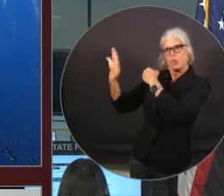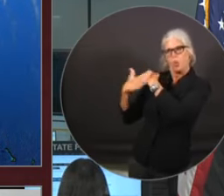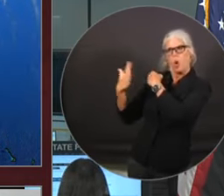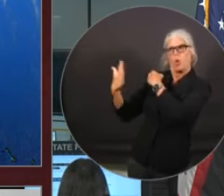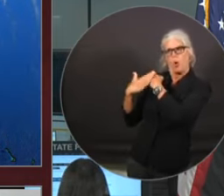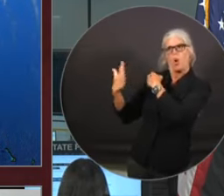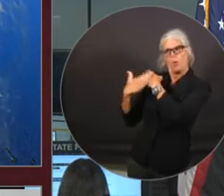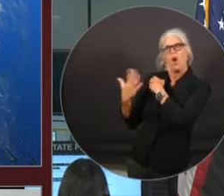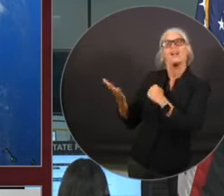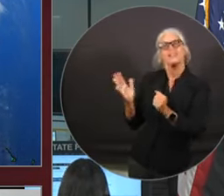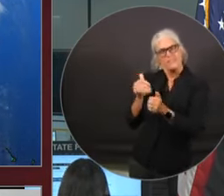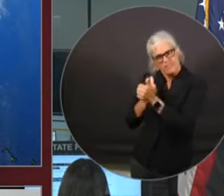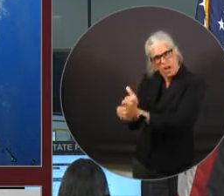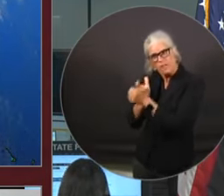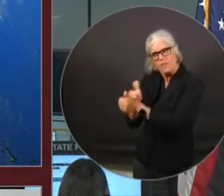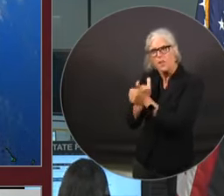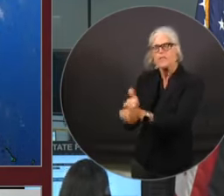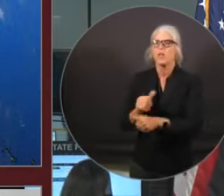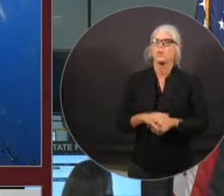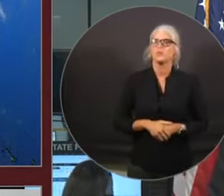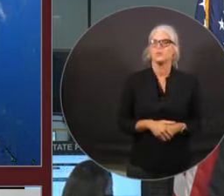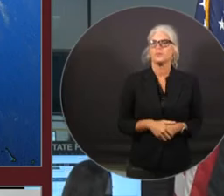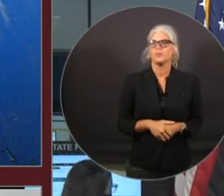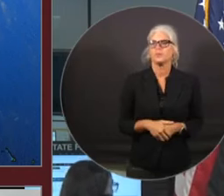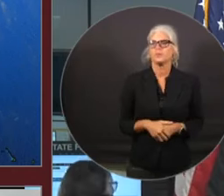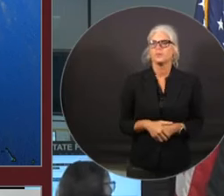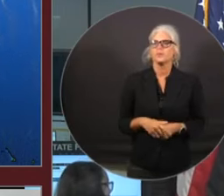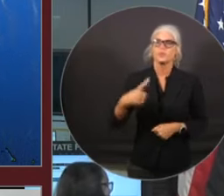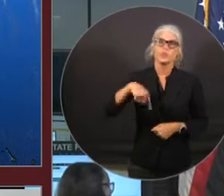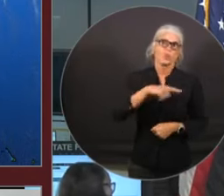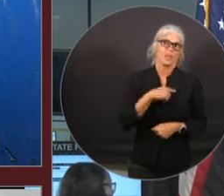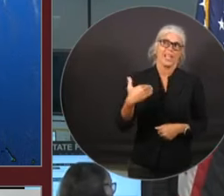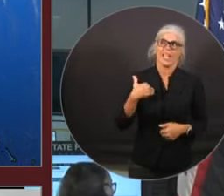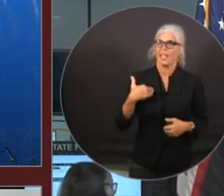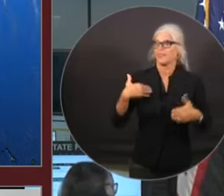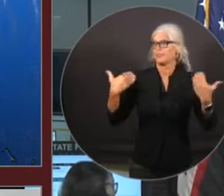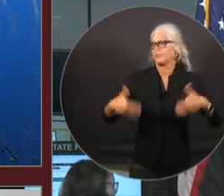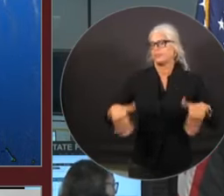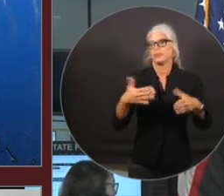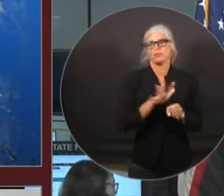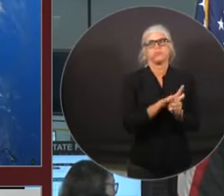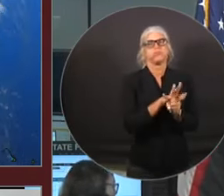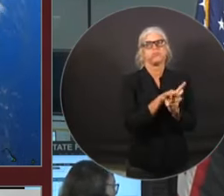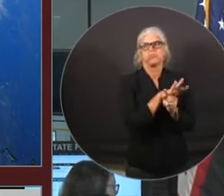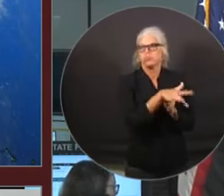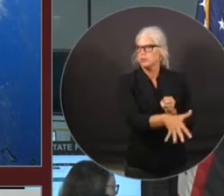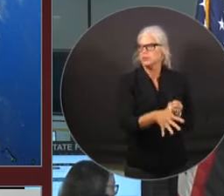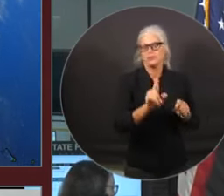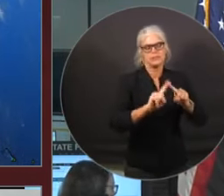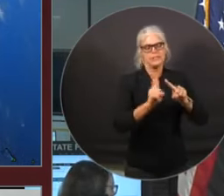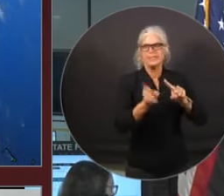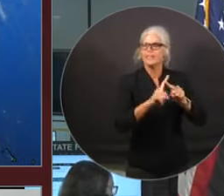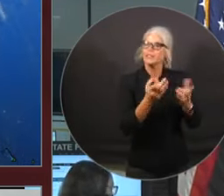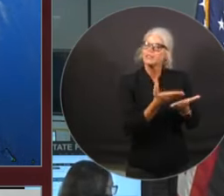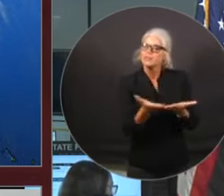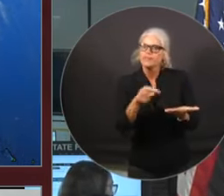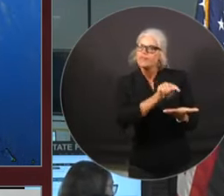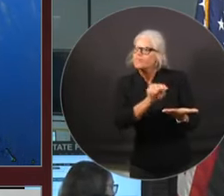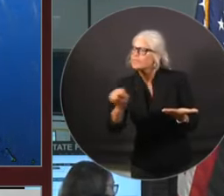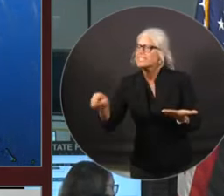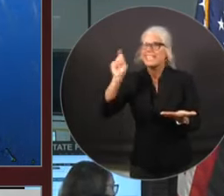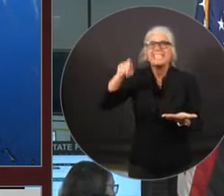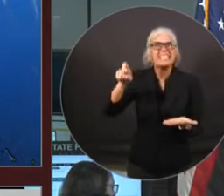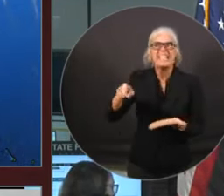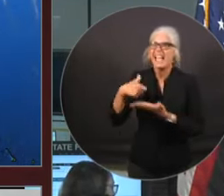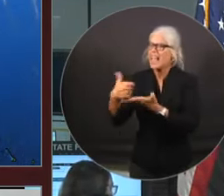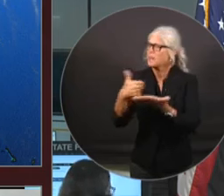We have a whole host of resources that are staged and ready to go. And if there's somebody that's in